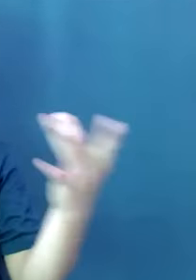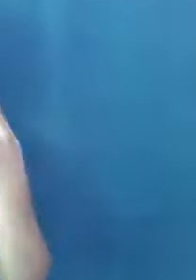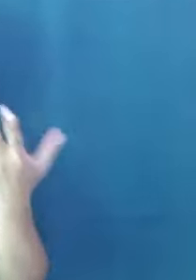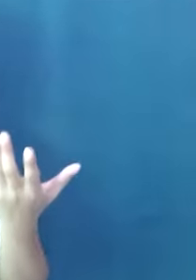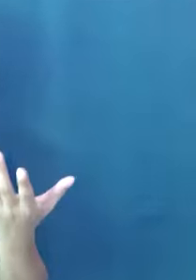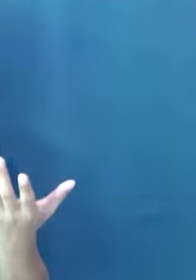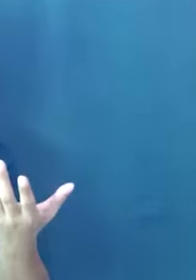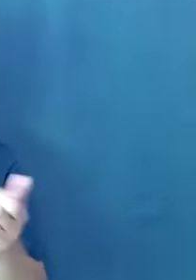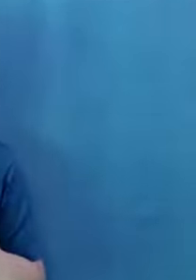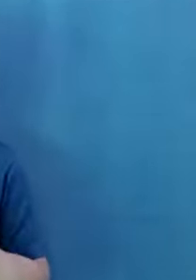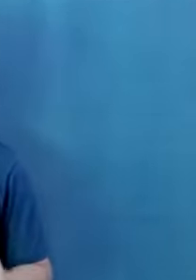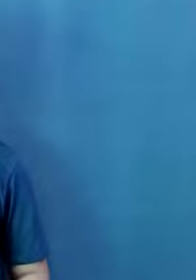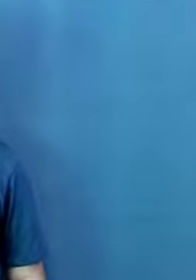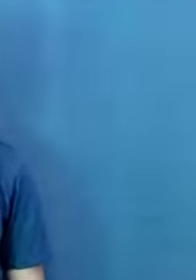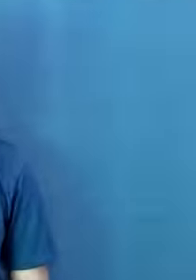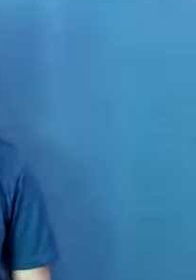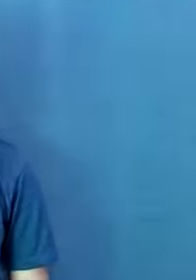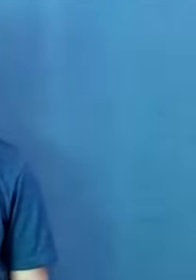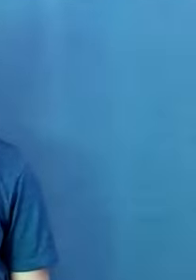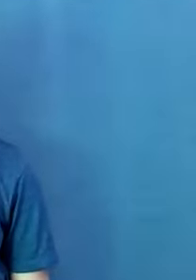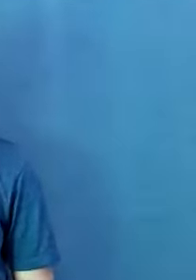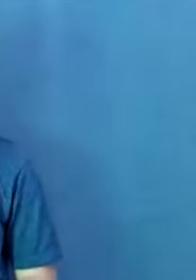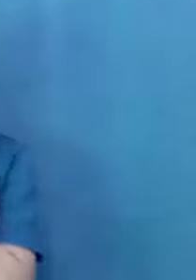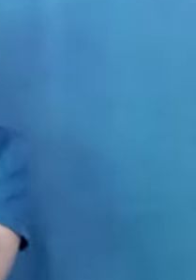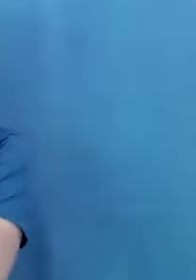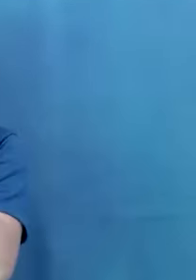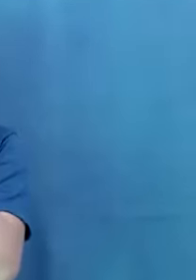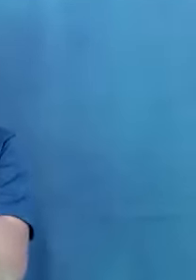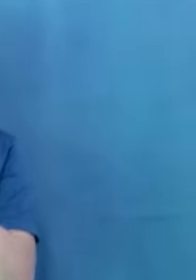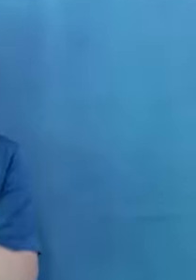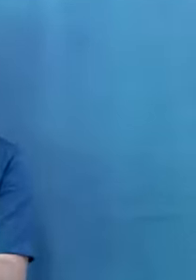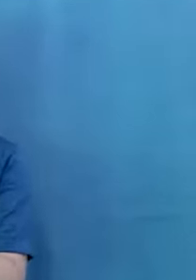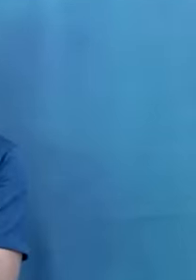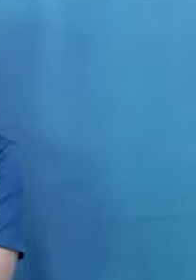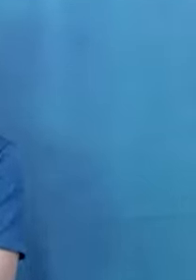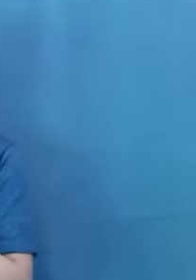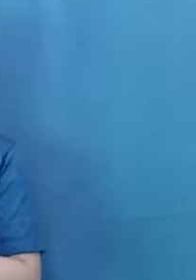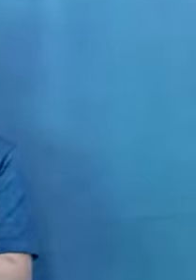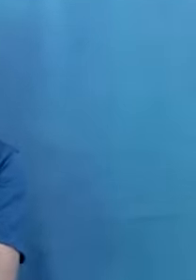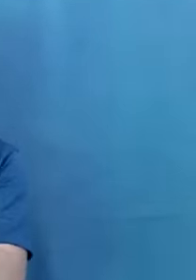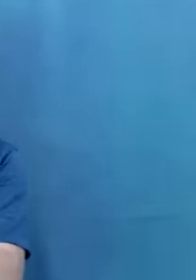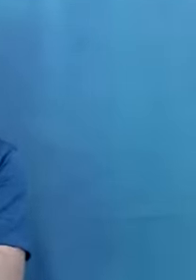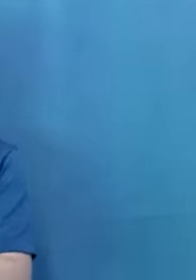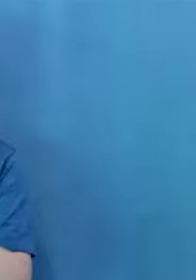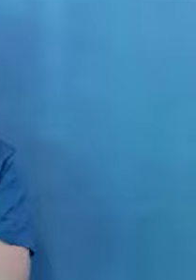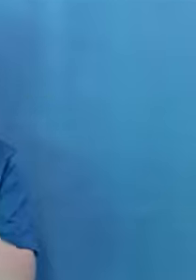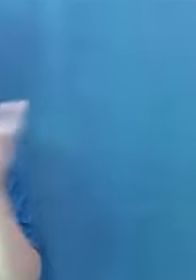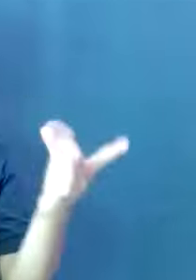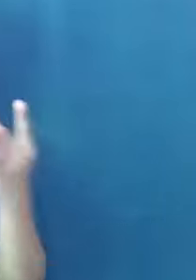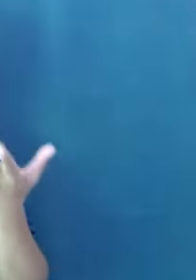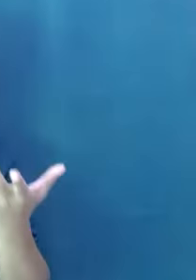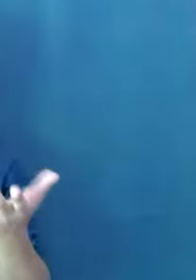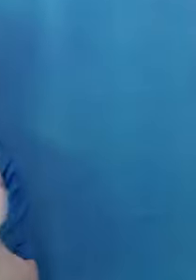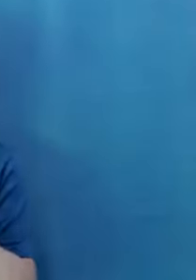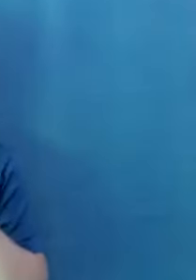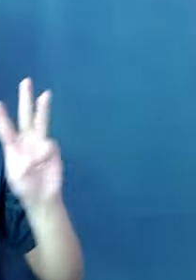alone. That's why I mentioned that disability inclusion is very important, because even in the digital